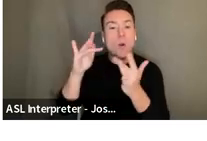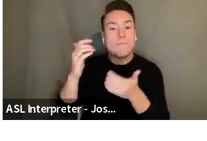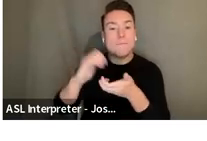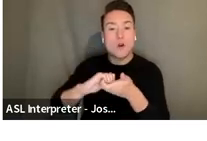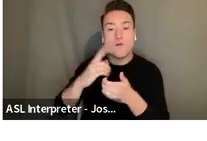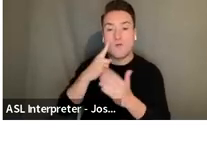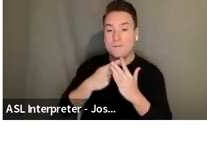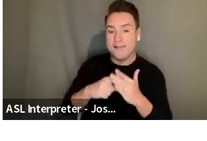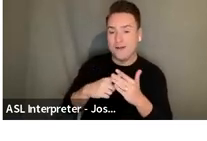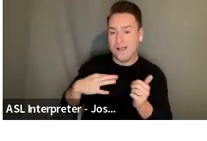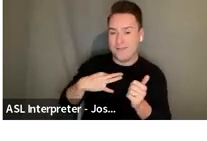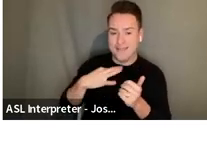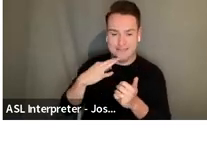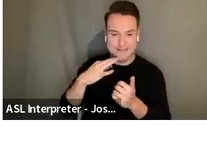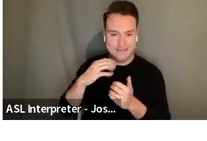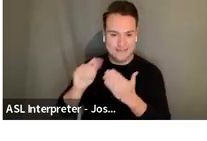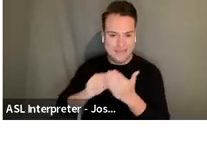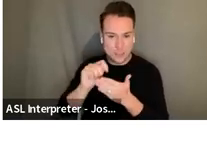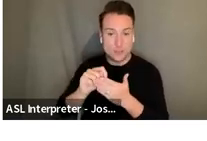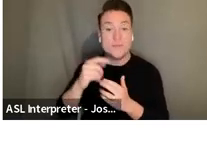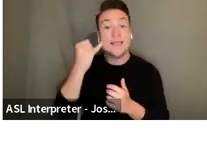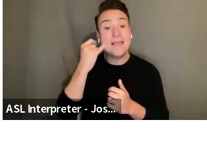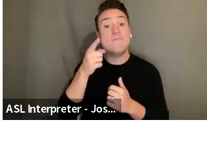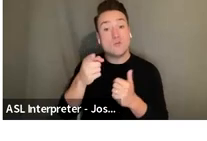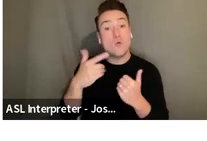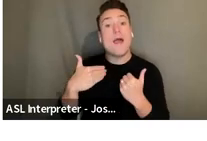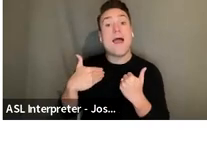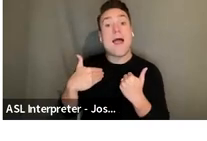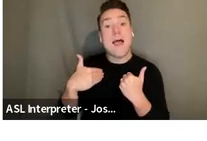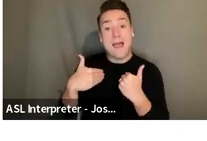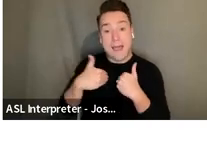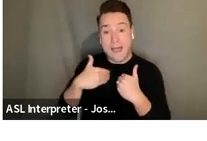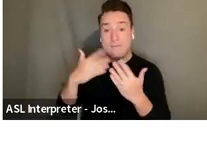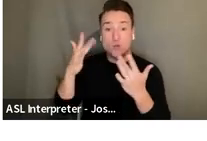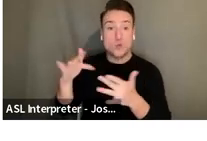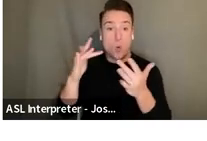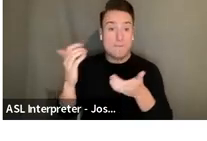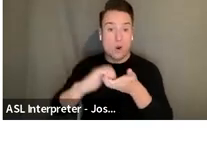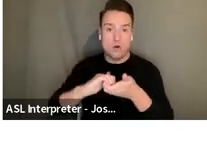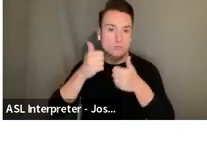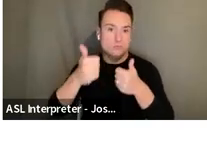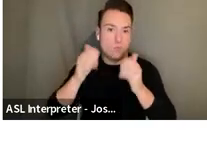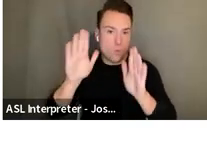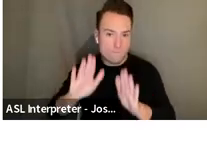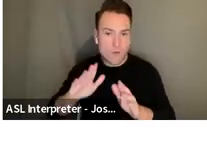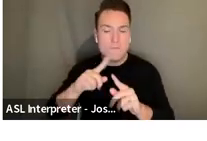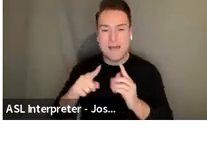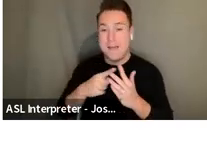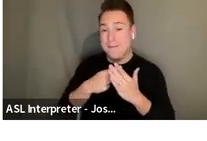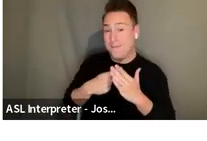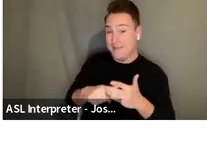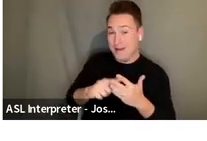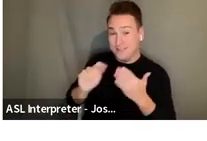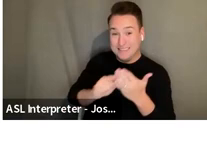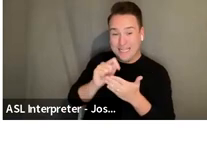committed touring partner that is awesome all you need in the preliminary stage is an outline a plan a